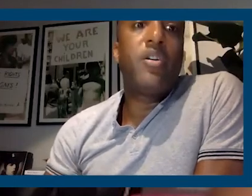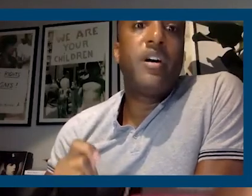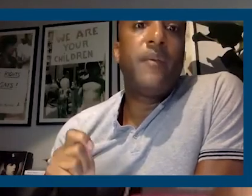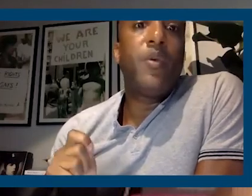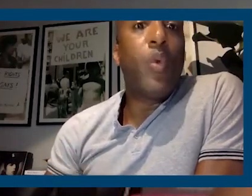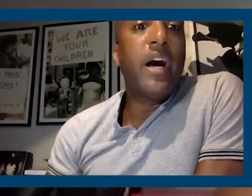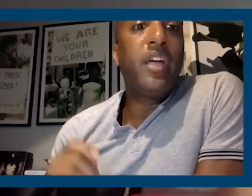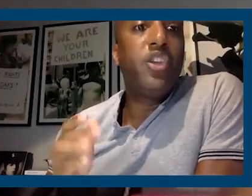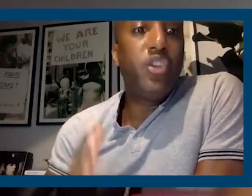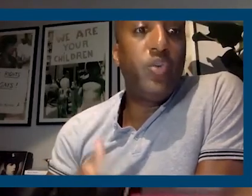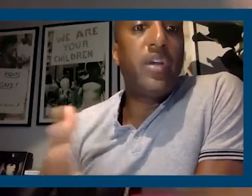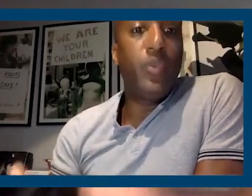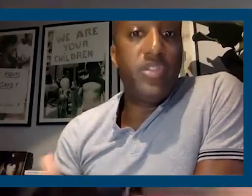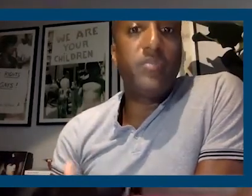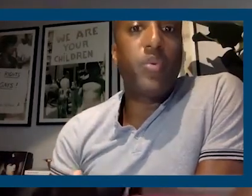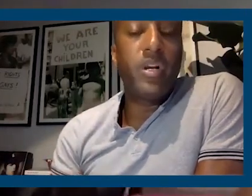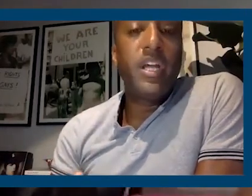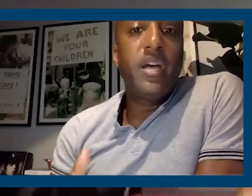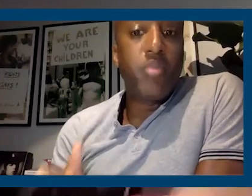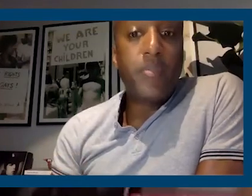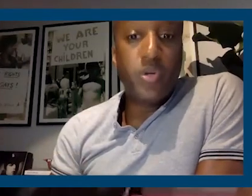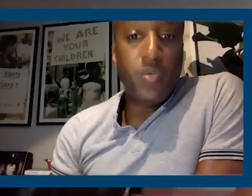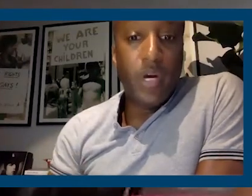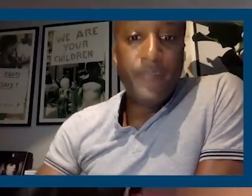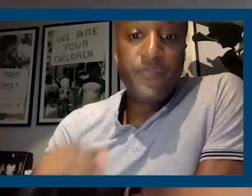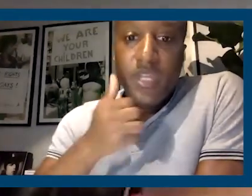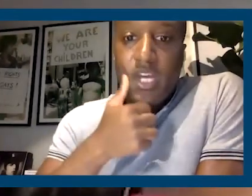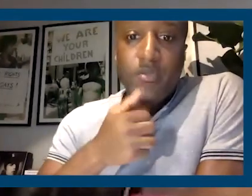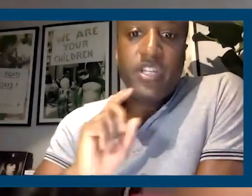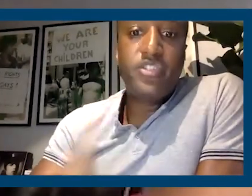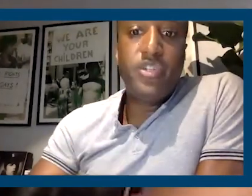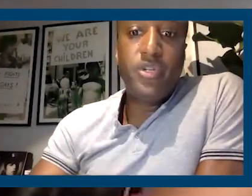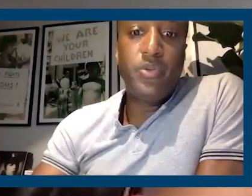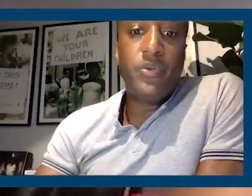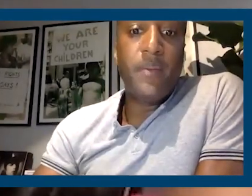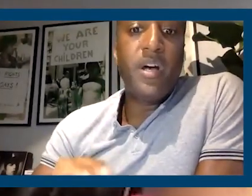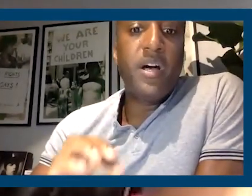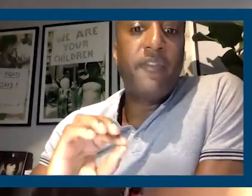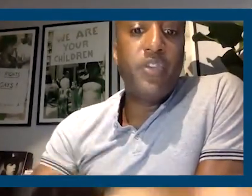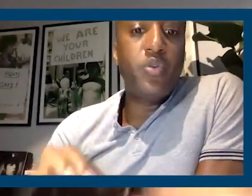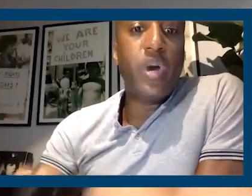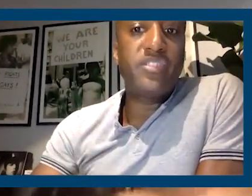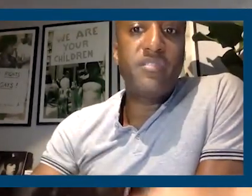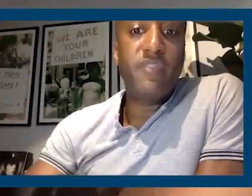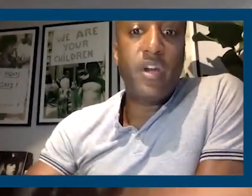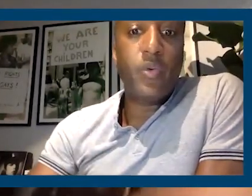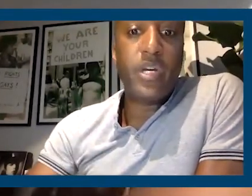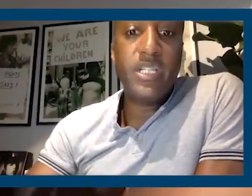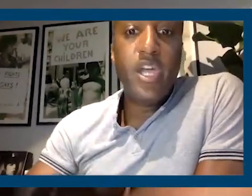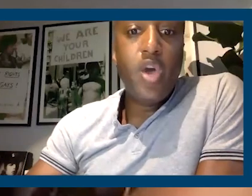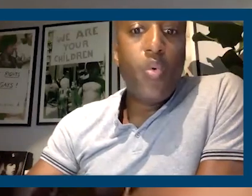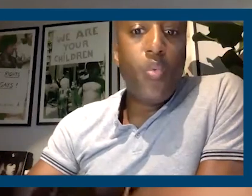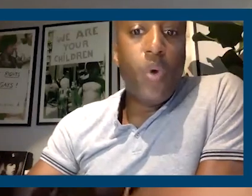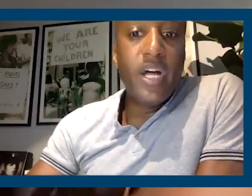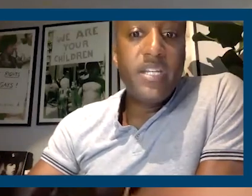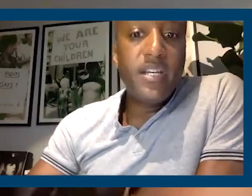about why you and we support Prop 21. And so let's do a few questions very quickly.